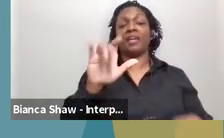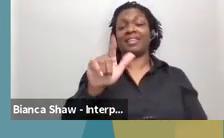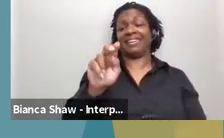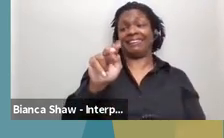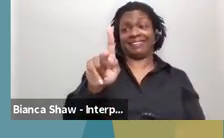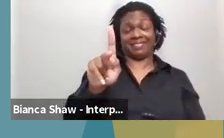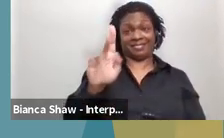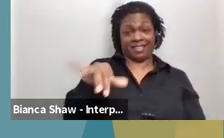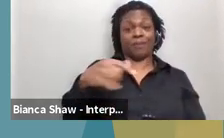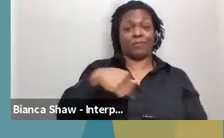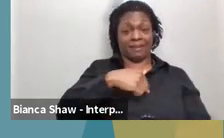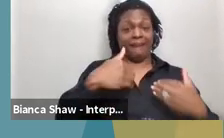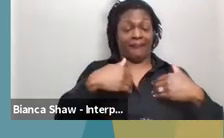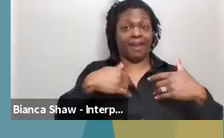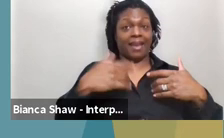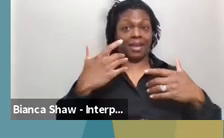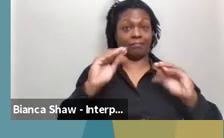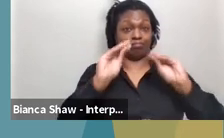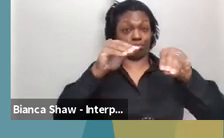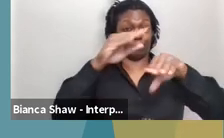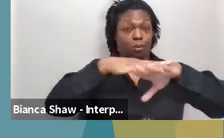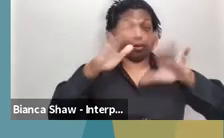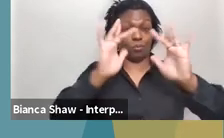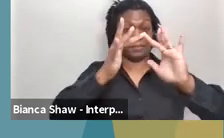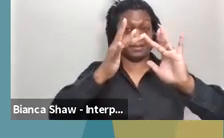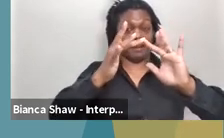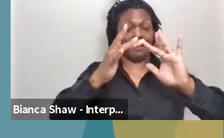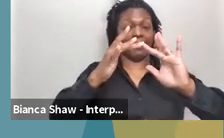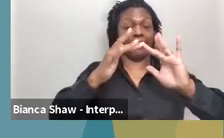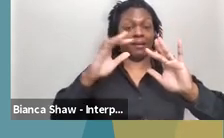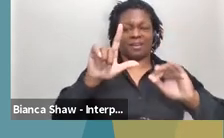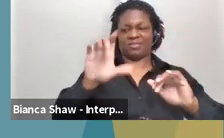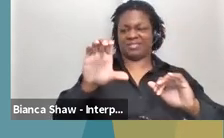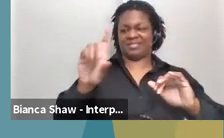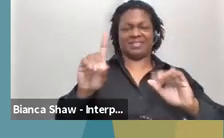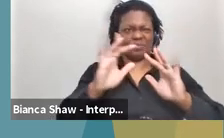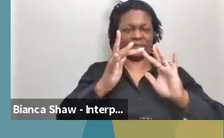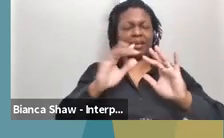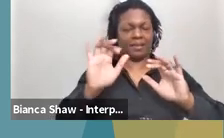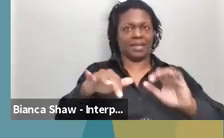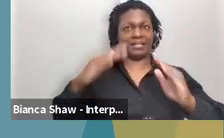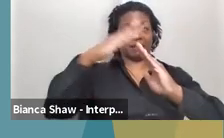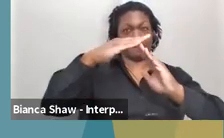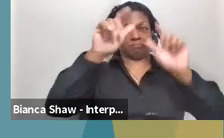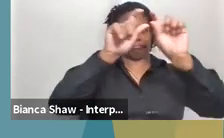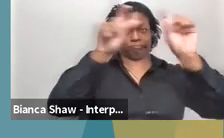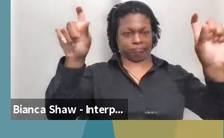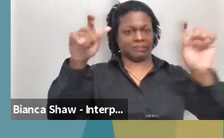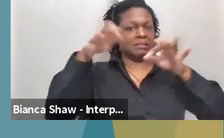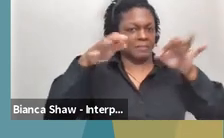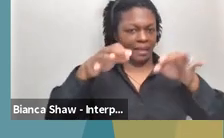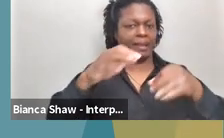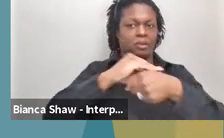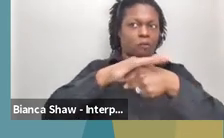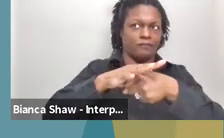mainly for resource, uh, um, as a, as a resource. Um, we provided video remote interpreting guidance, again, going